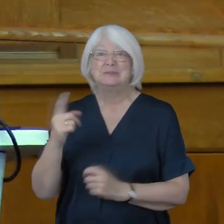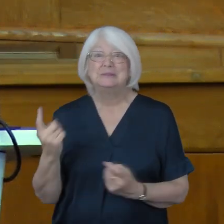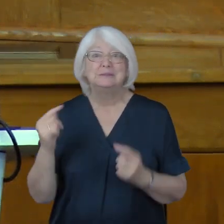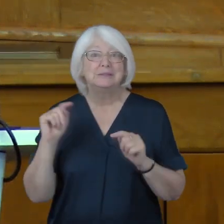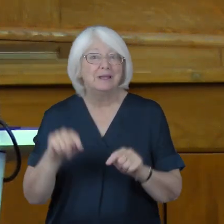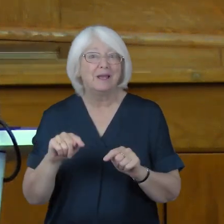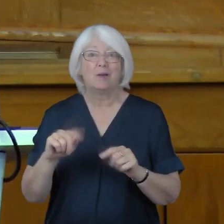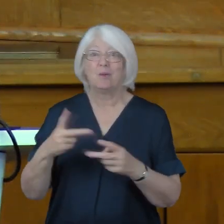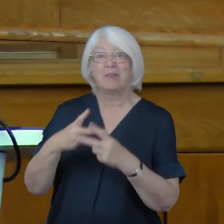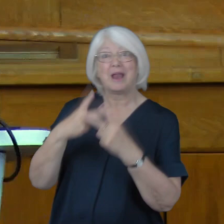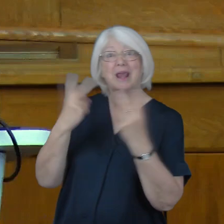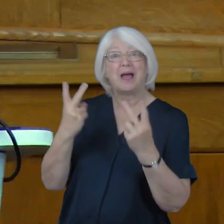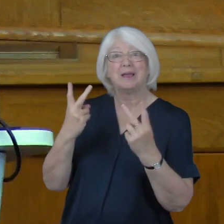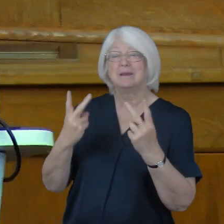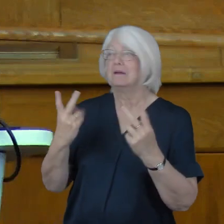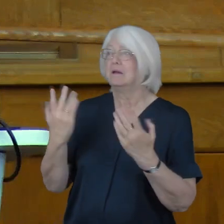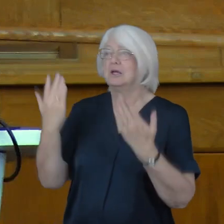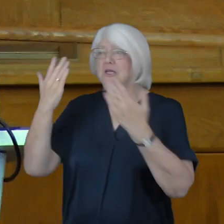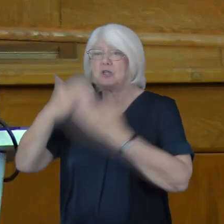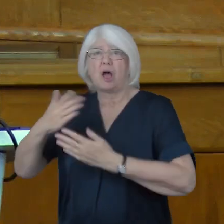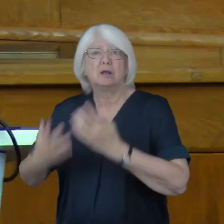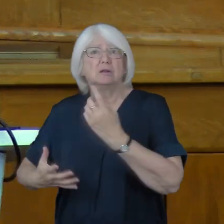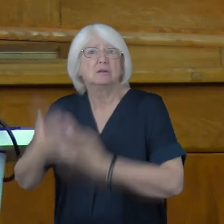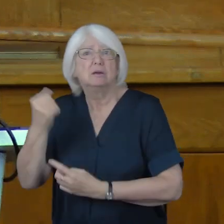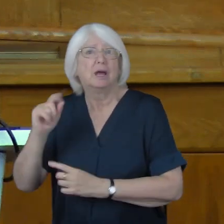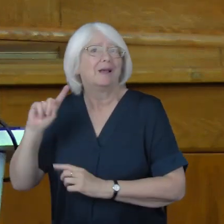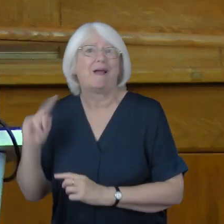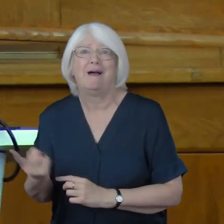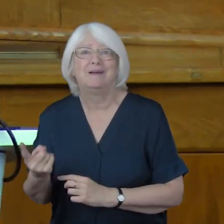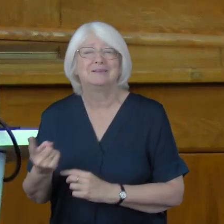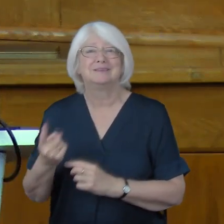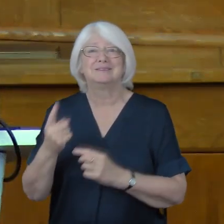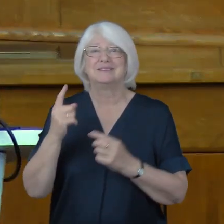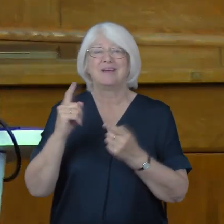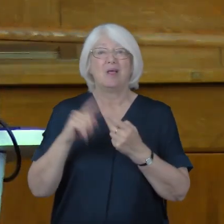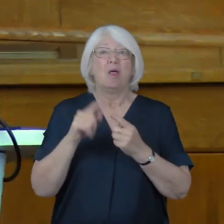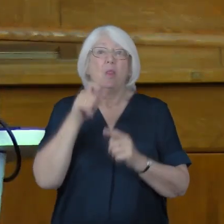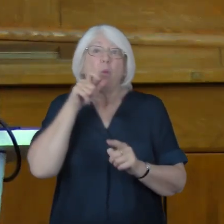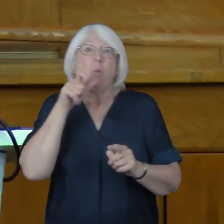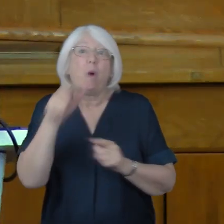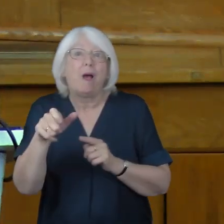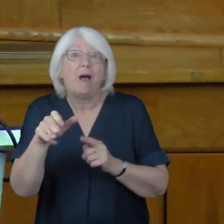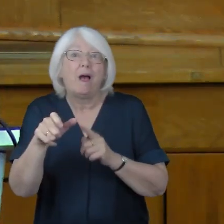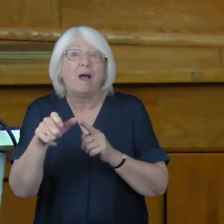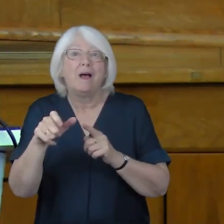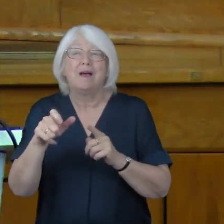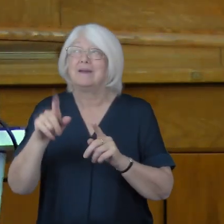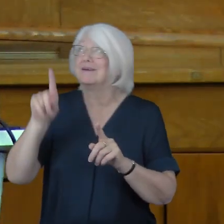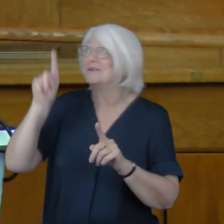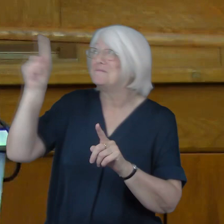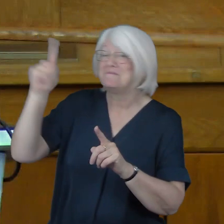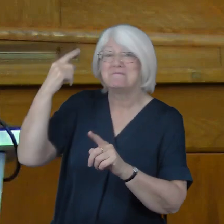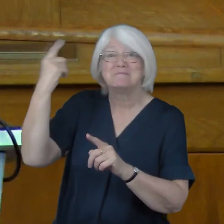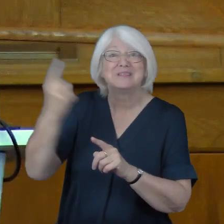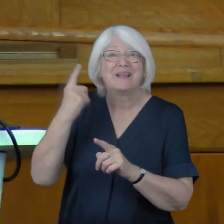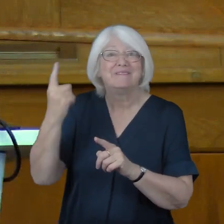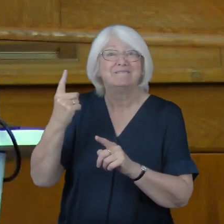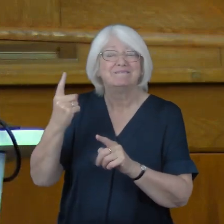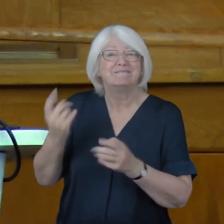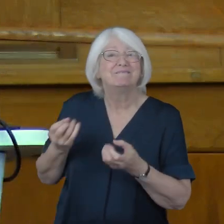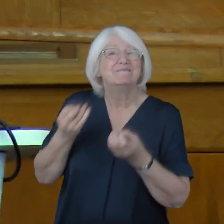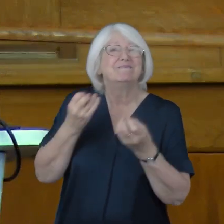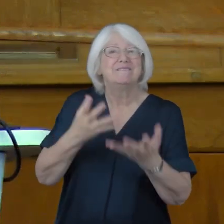quench, the word whom no clamour can still, filled, please God, with hope that makes sense